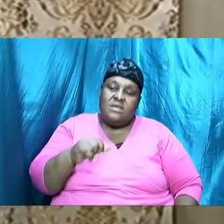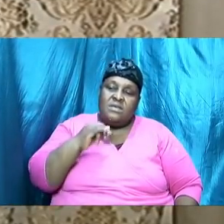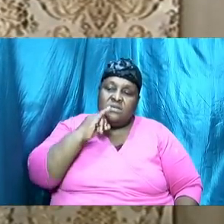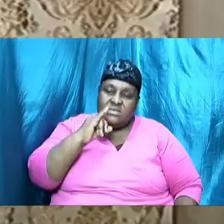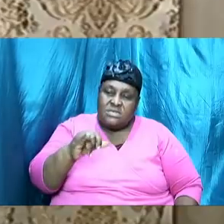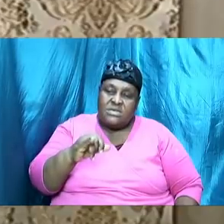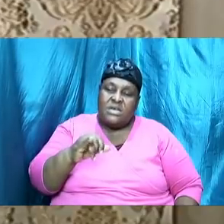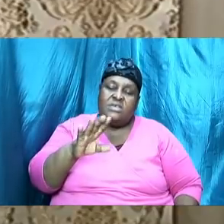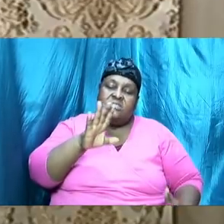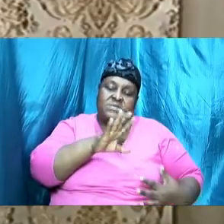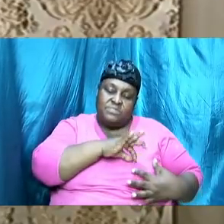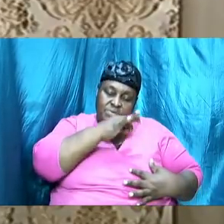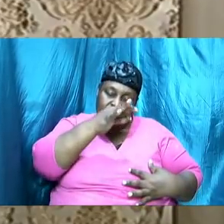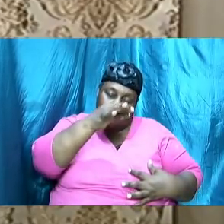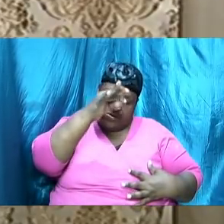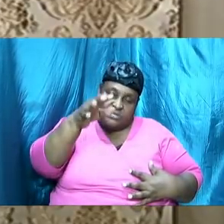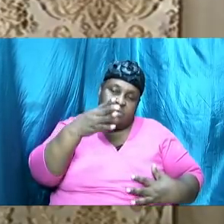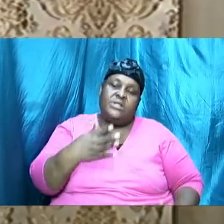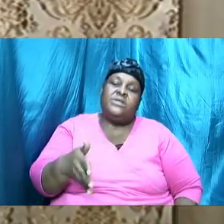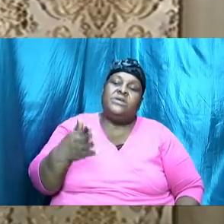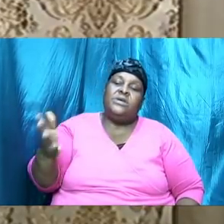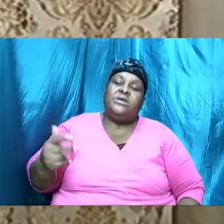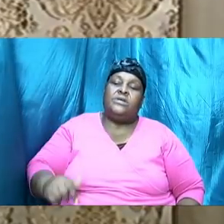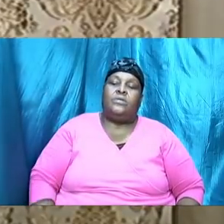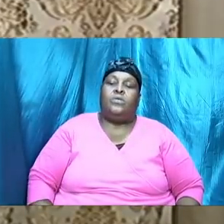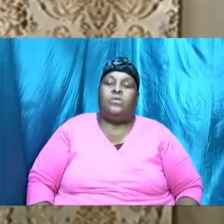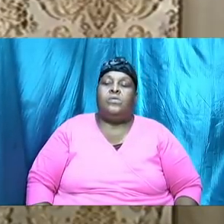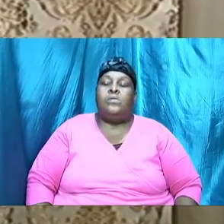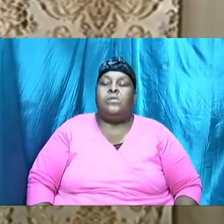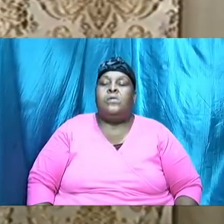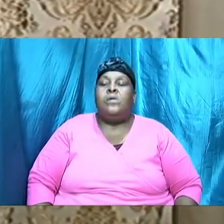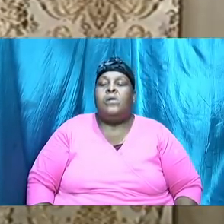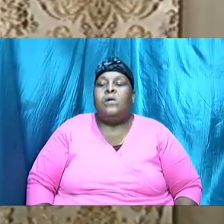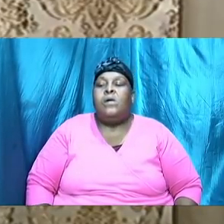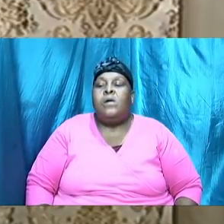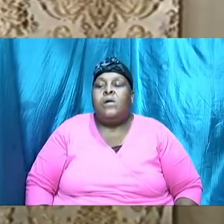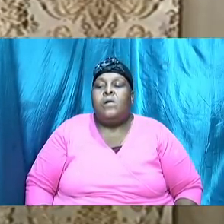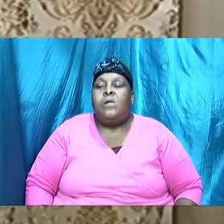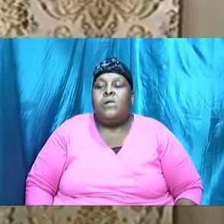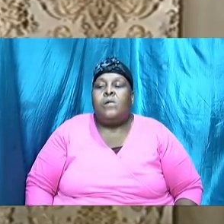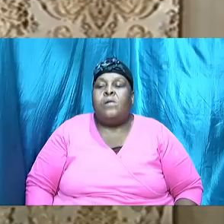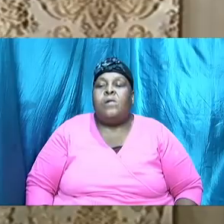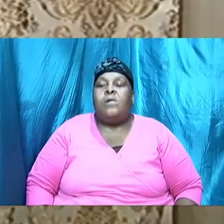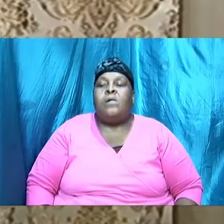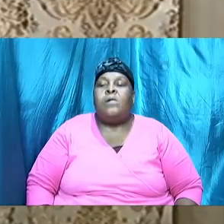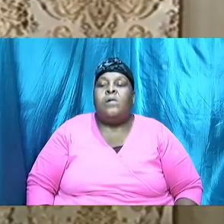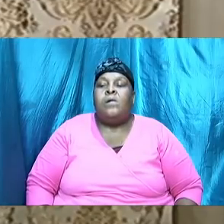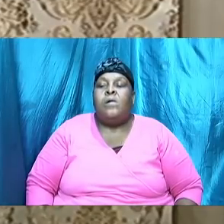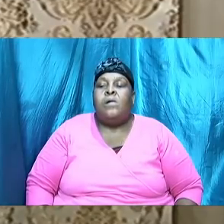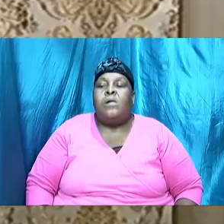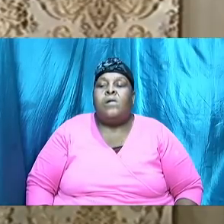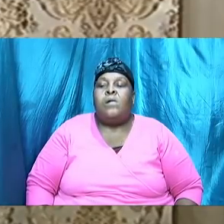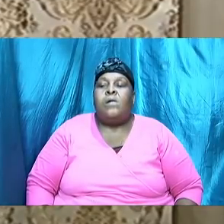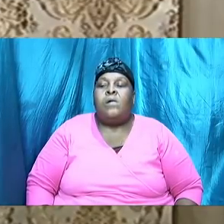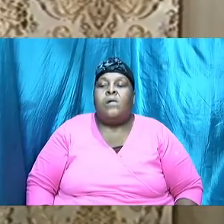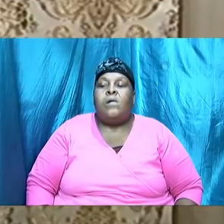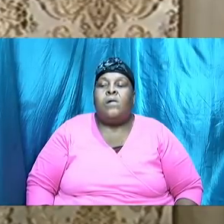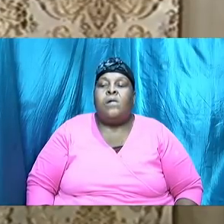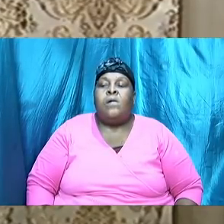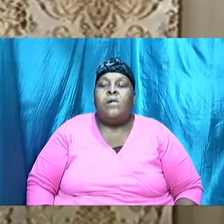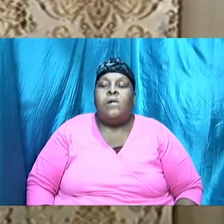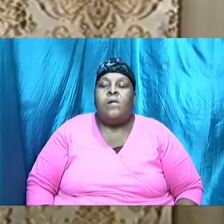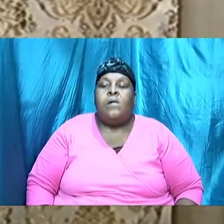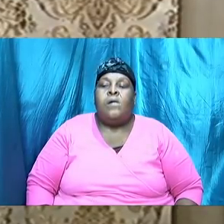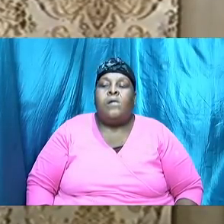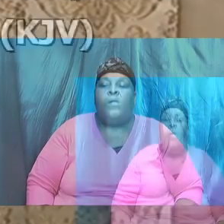spiritual thing so do you have pictures are on the screen which is Ephesians chapter number 5